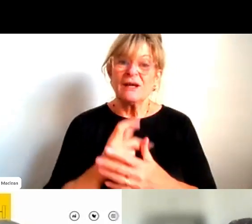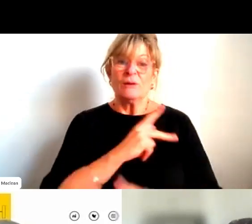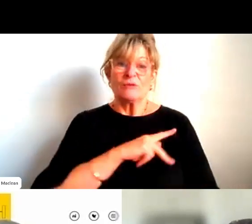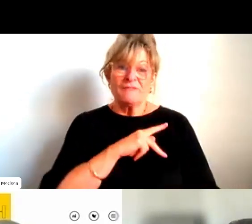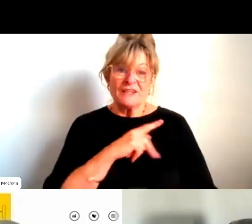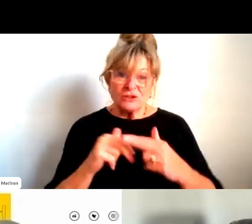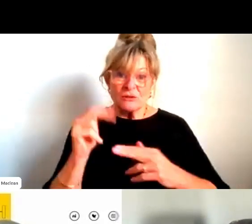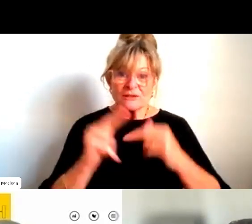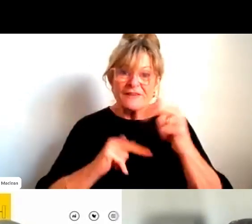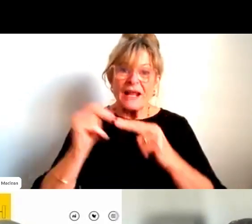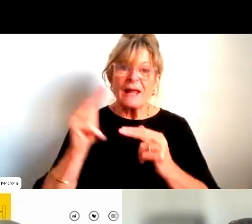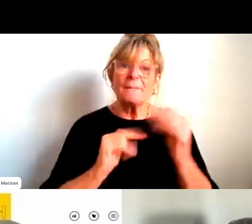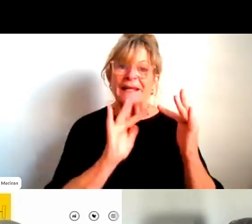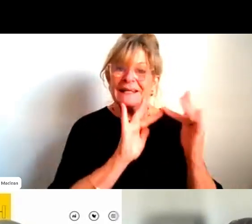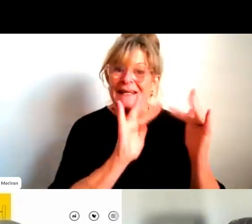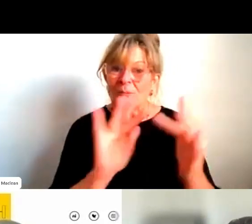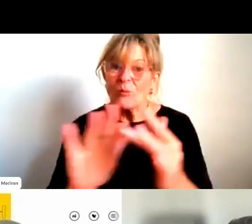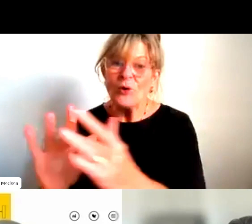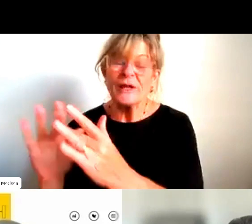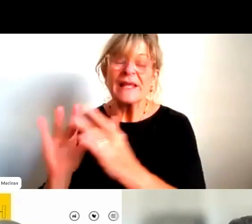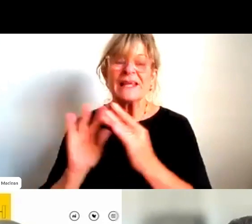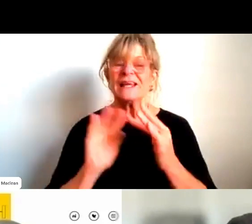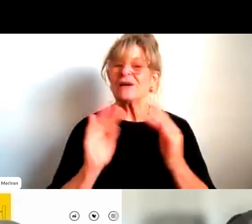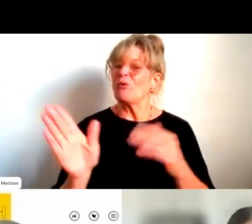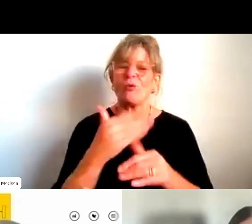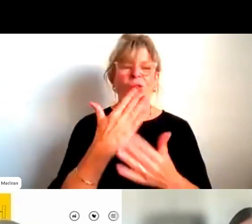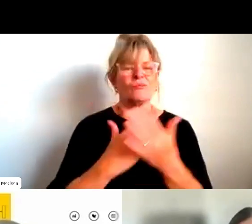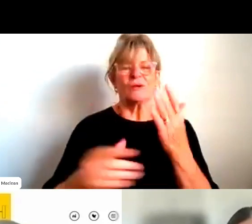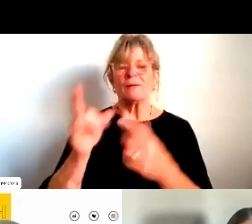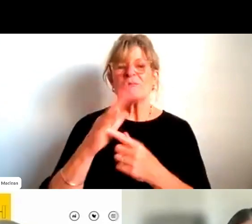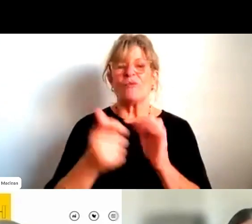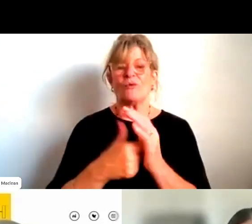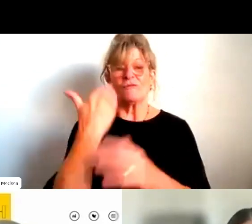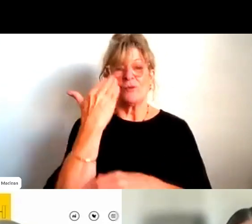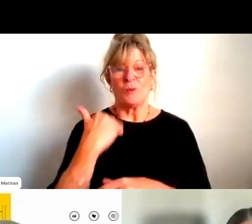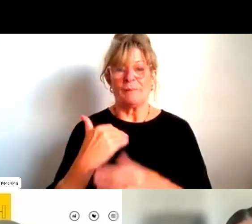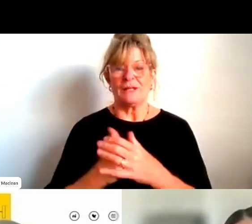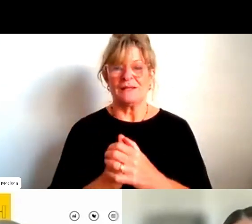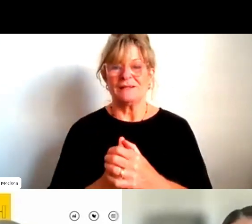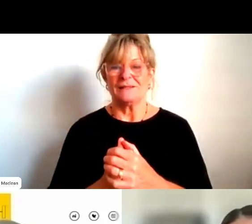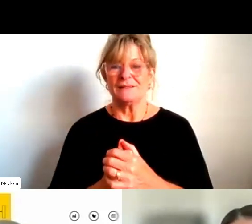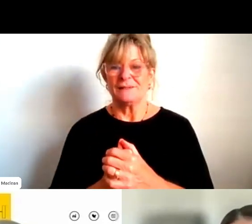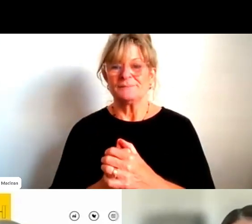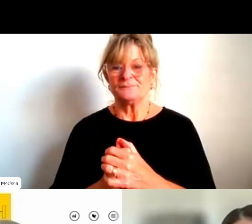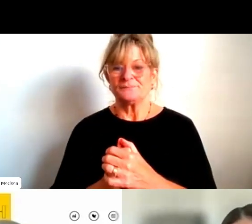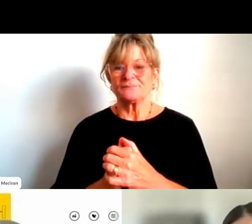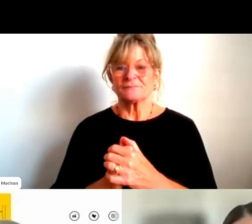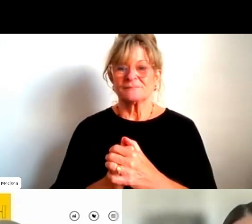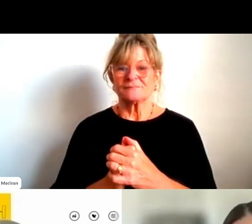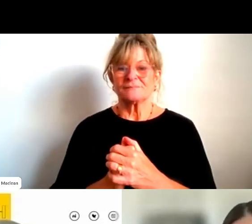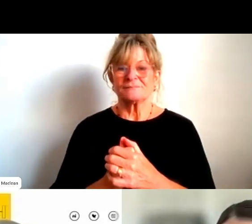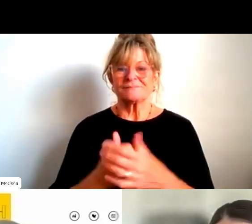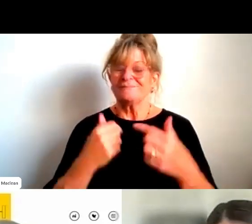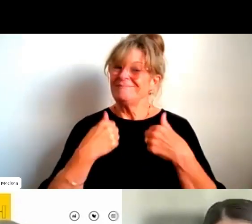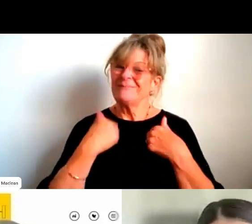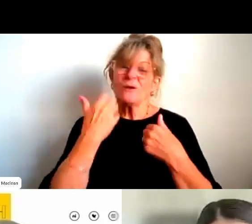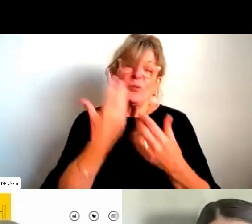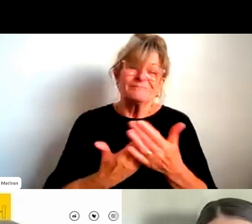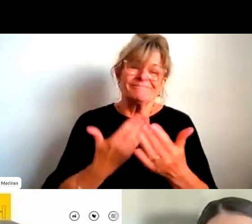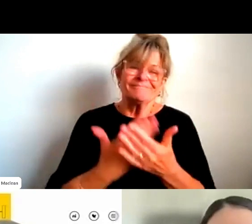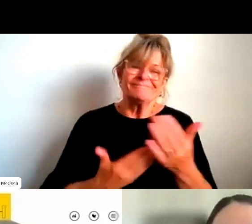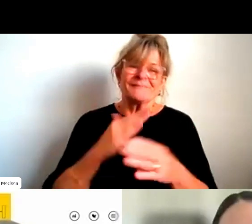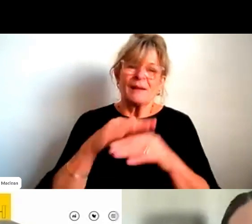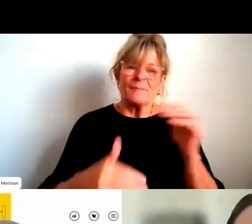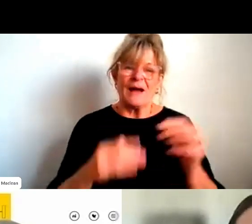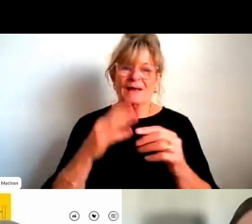networking, very, very important for women. Quotas and targets, I've always harped on about them. They're important. That's why